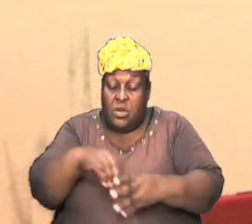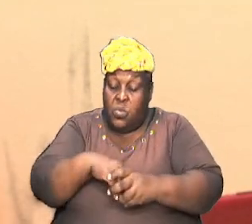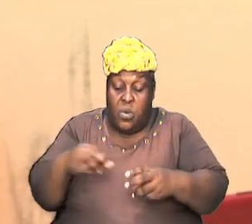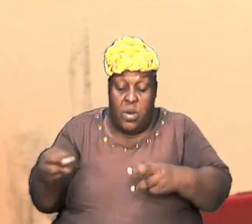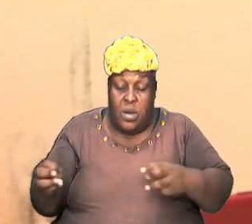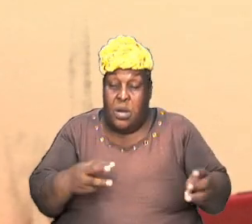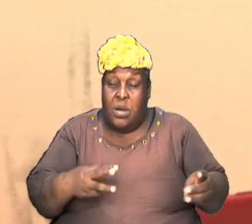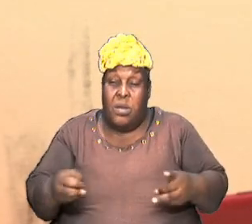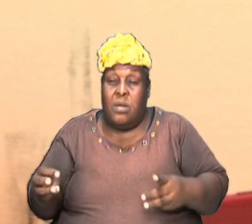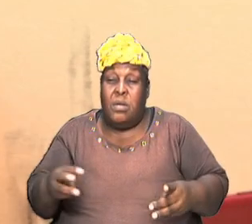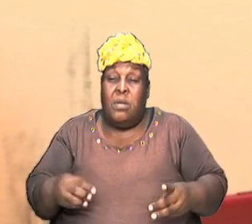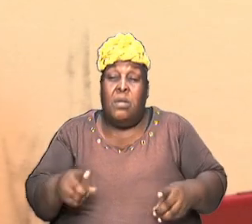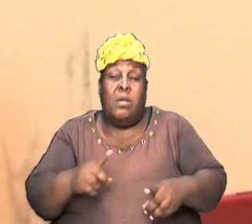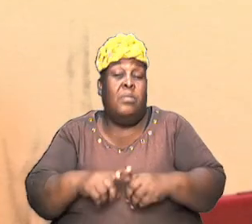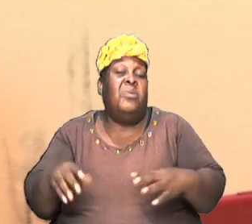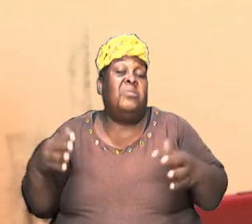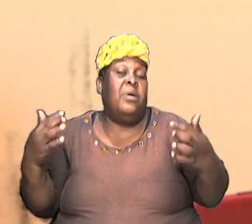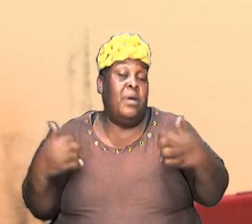but they had